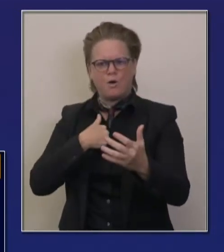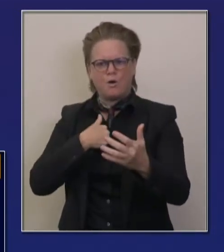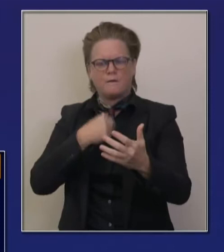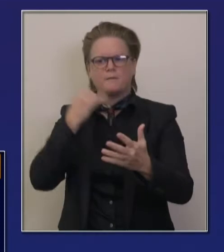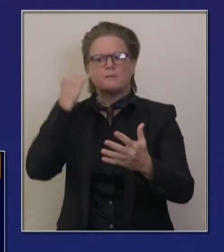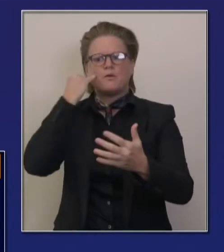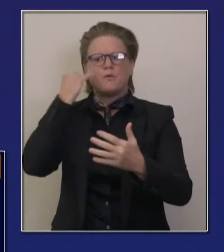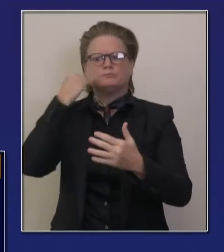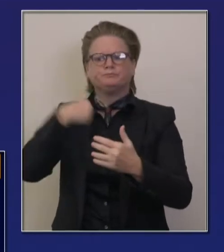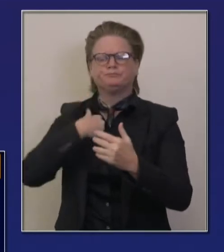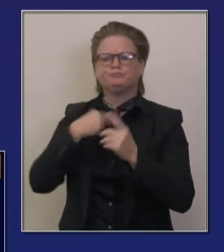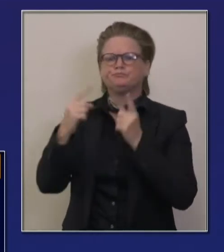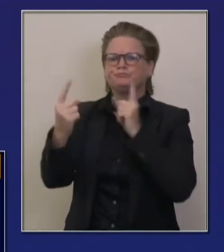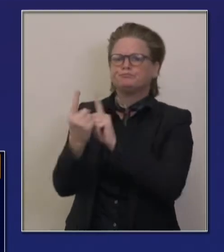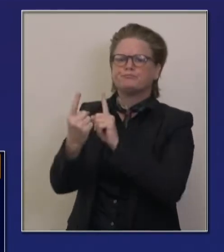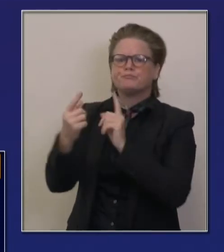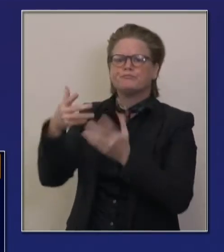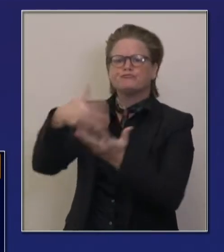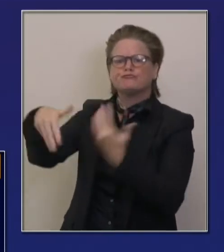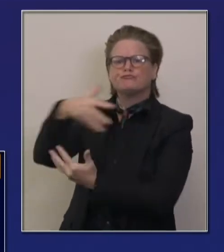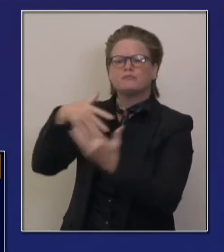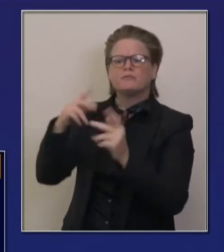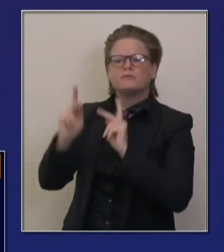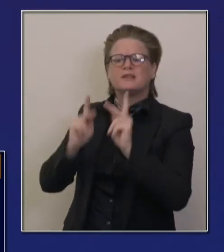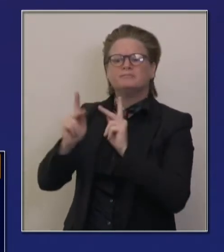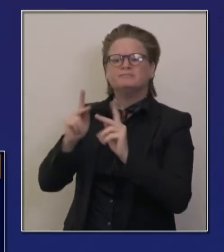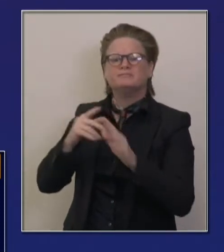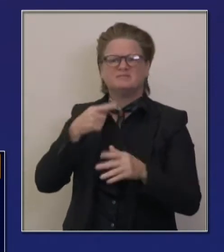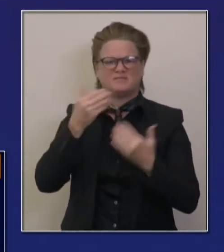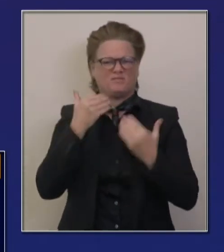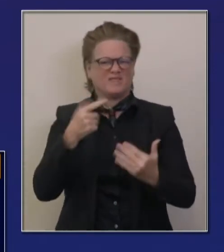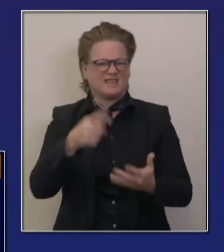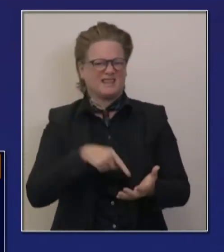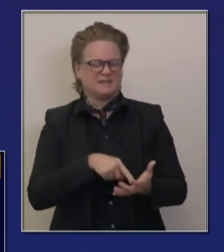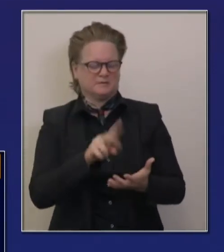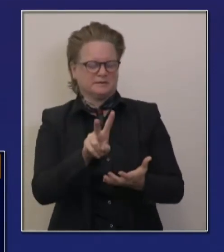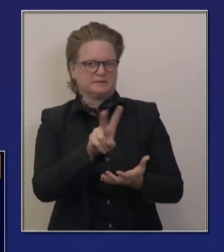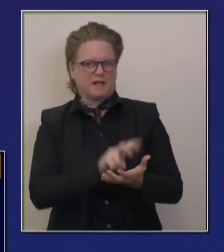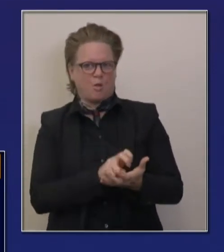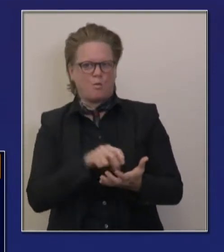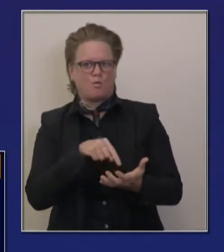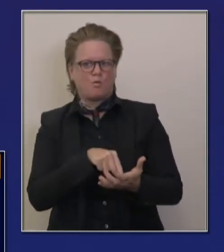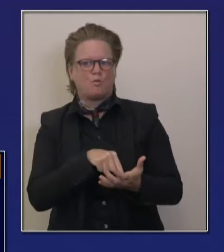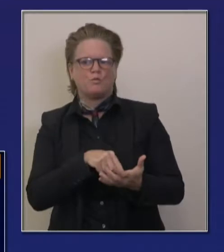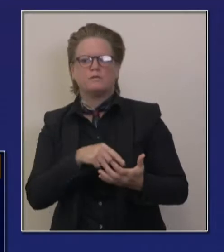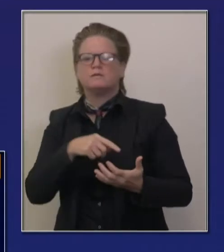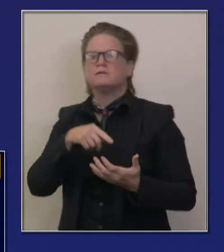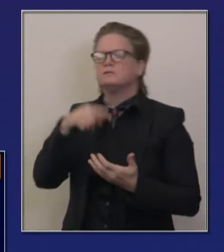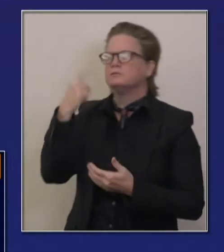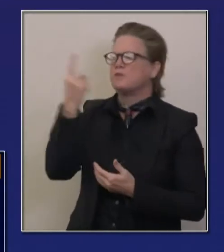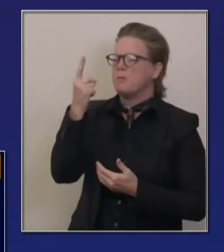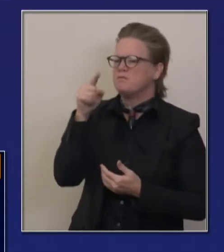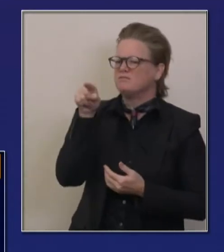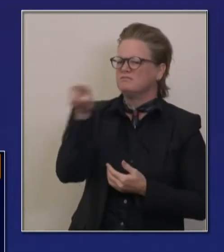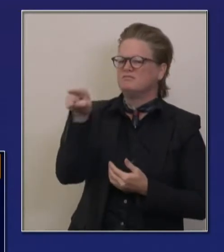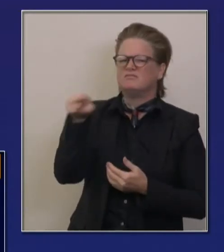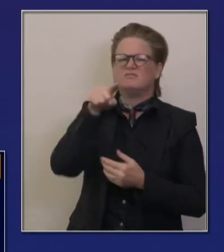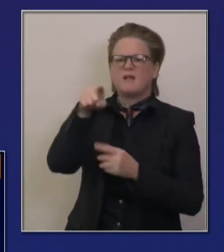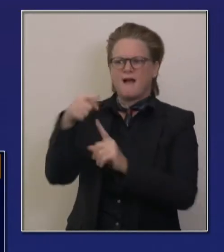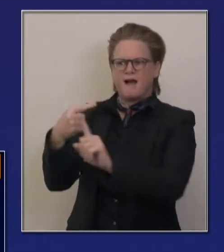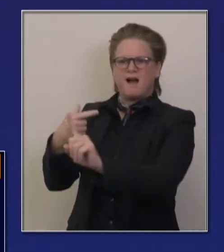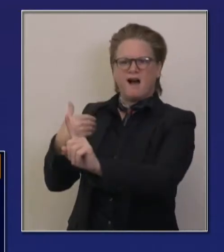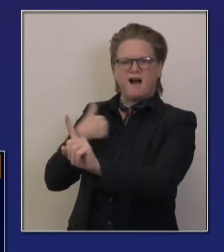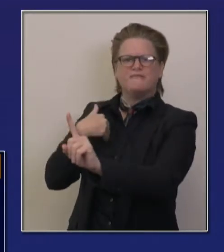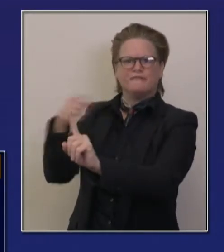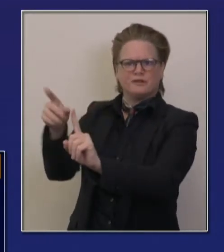been in contact with you to be notified of potential exposure related to the transmission of this disease. I remind